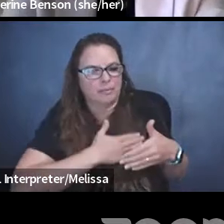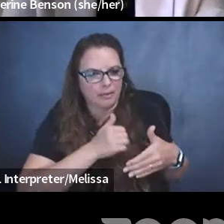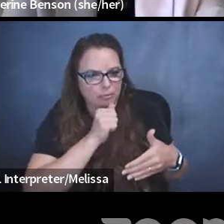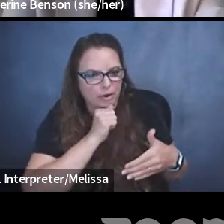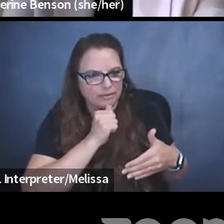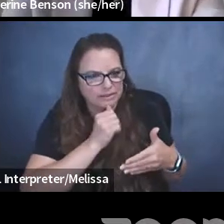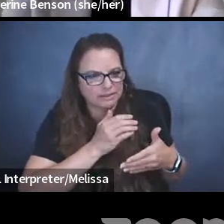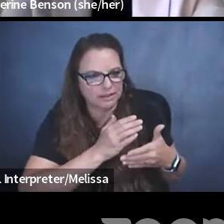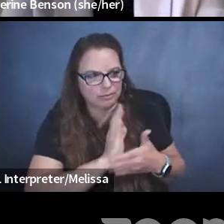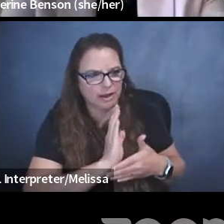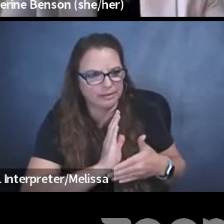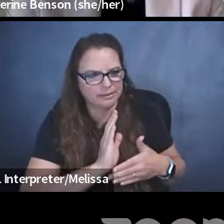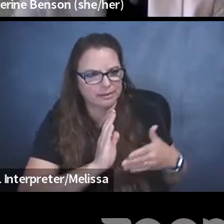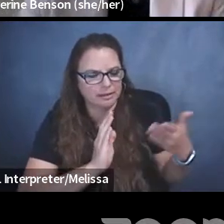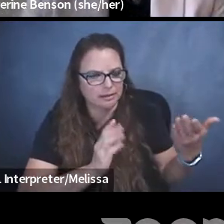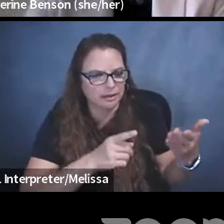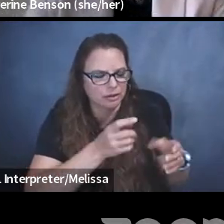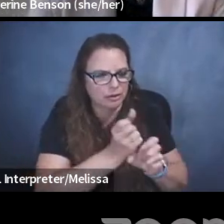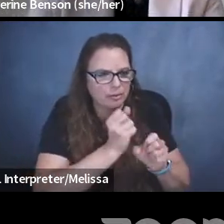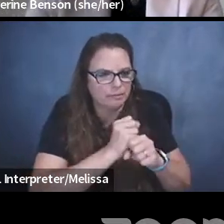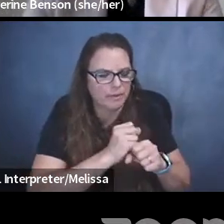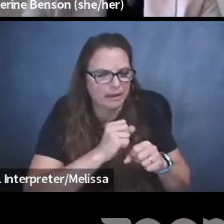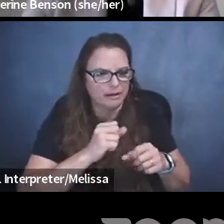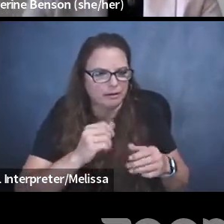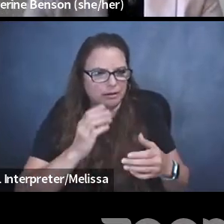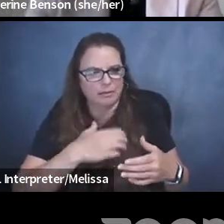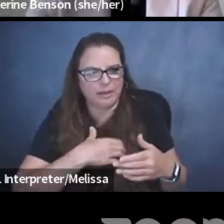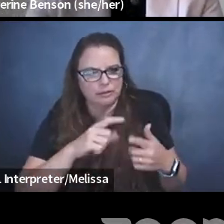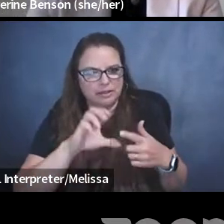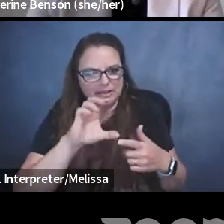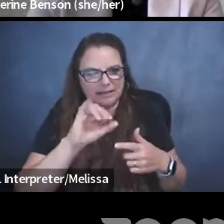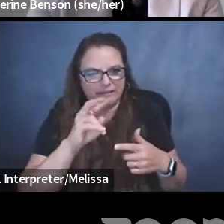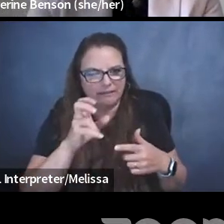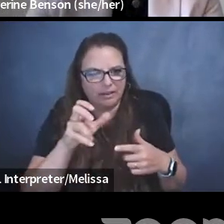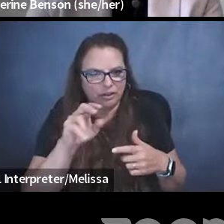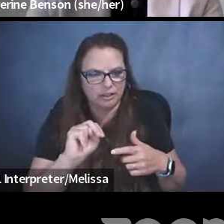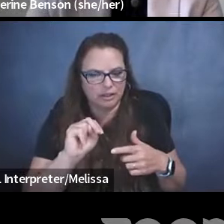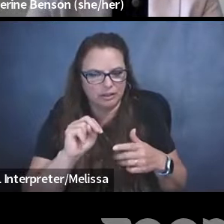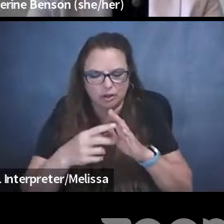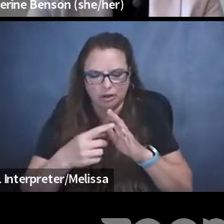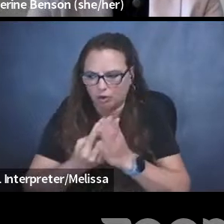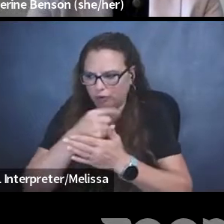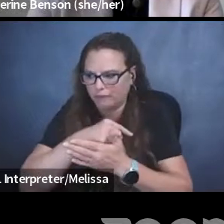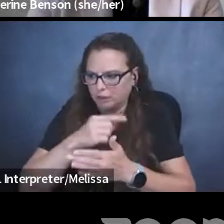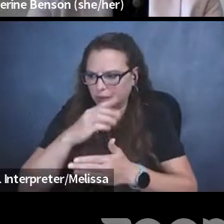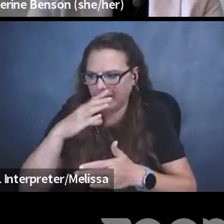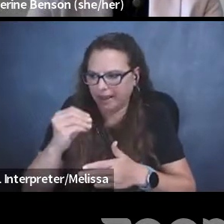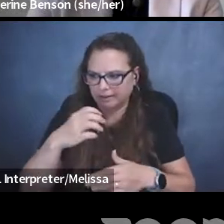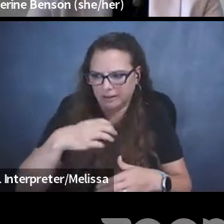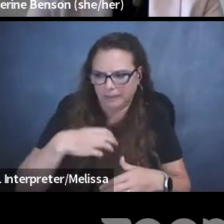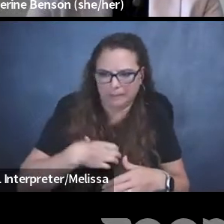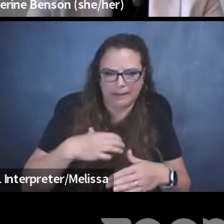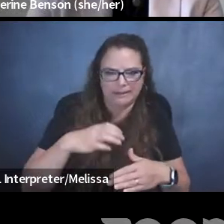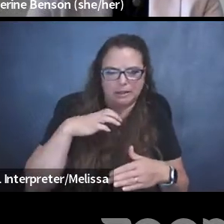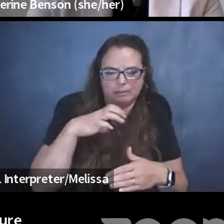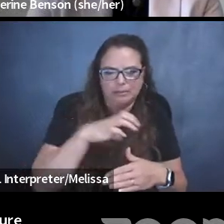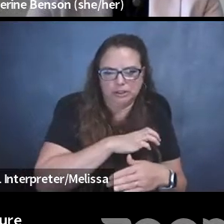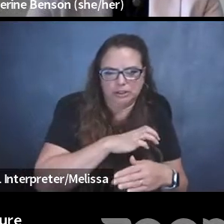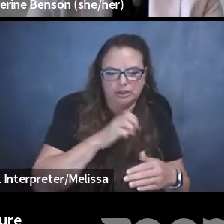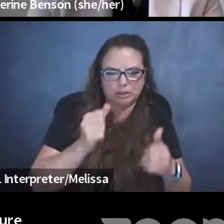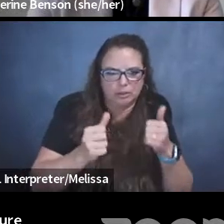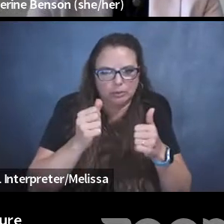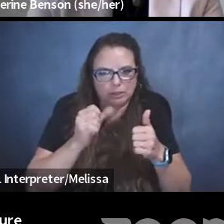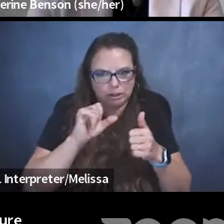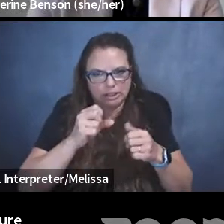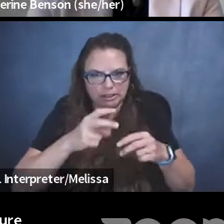the civilian review and complaints commission, which is an oversight body, but still in the whole matrix of the